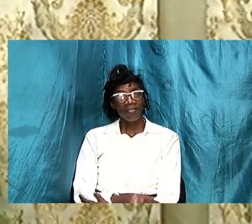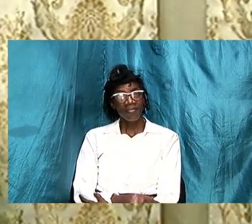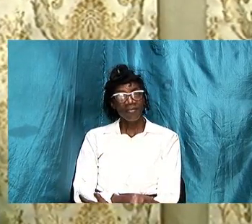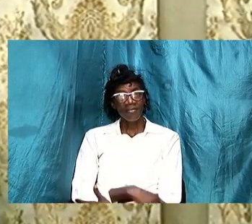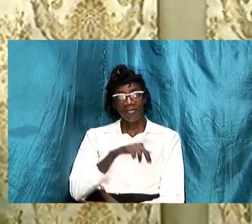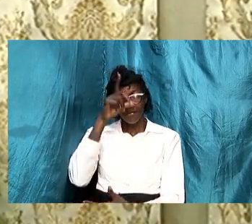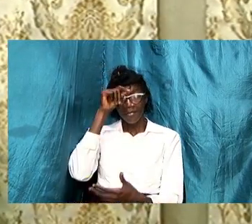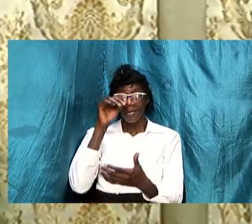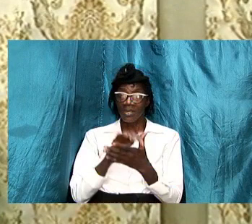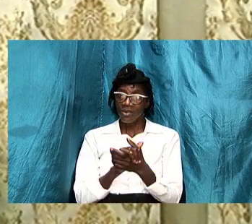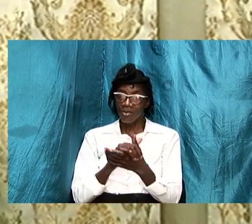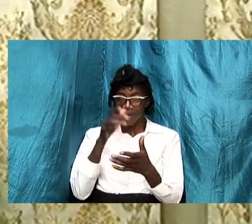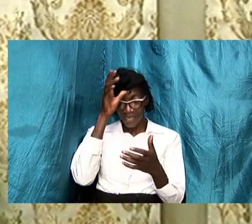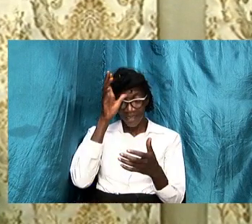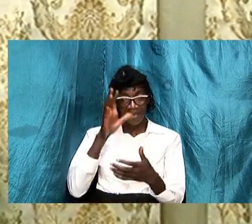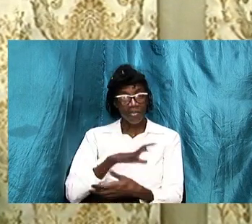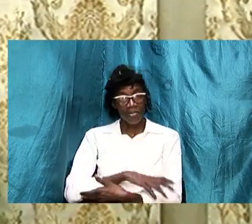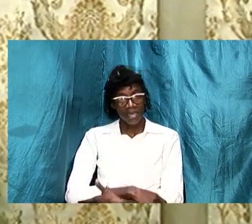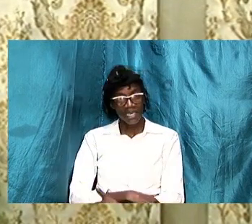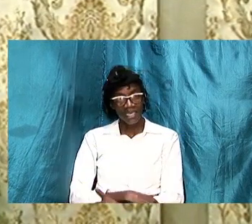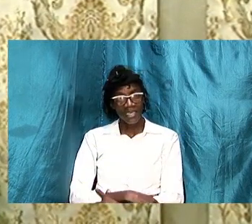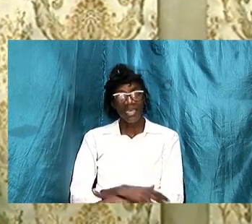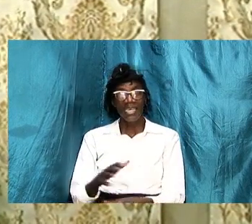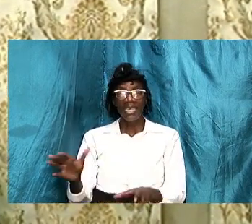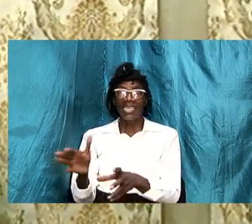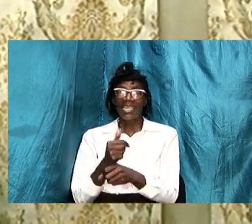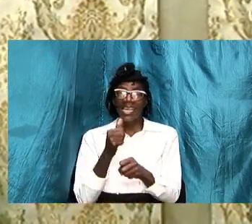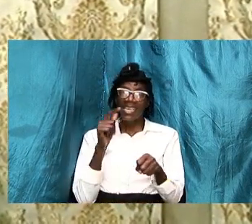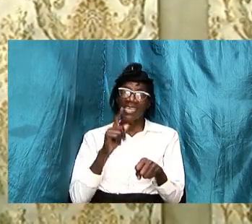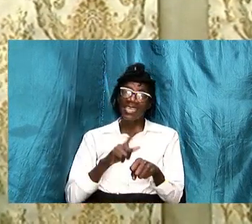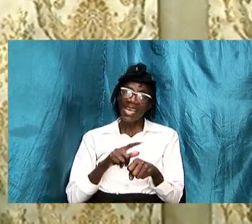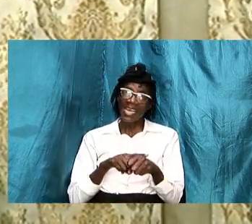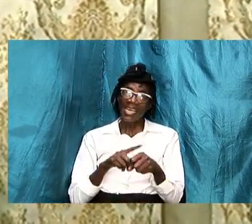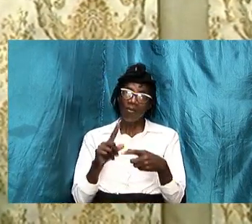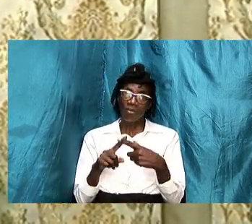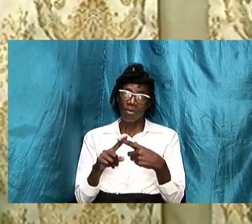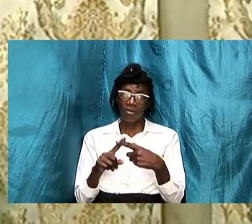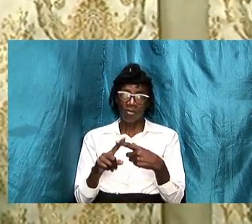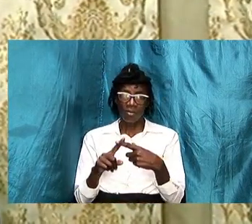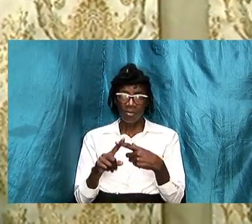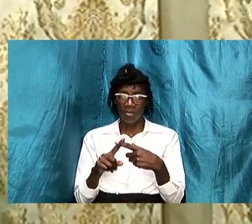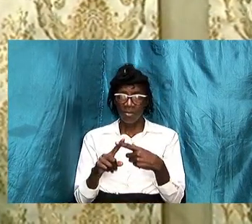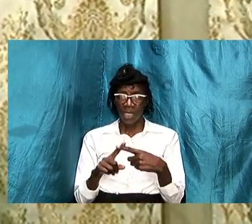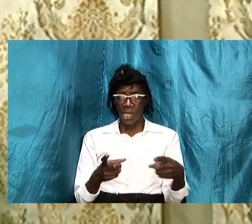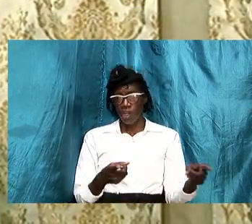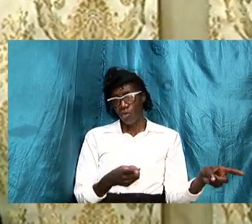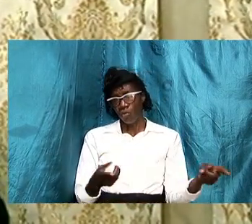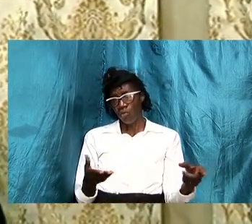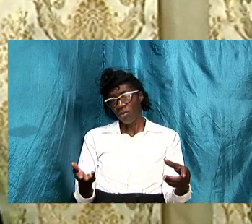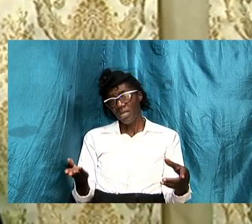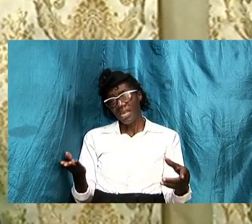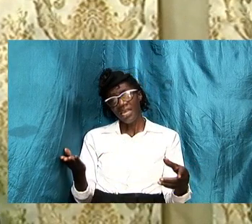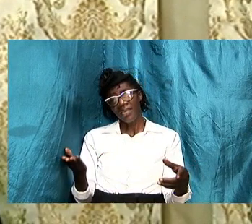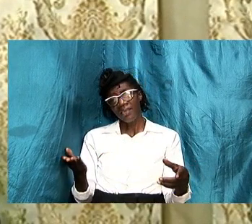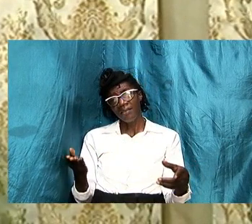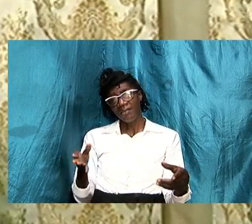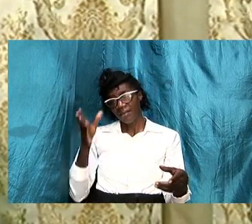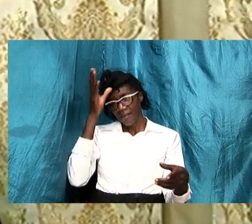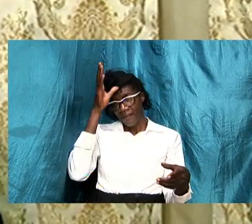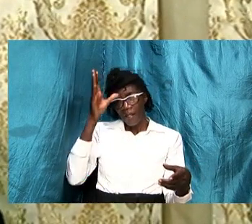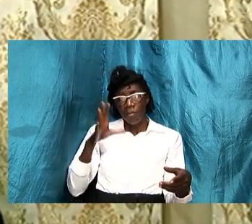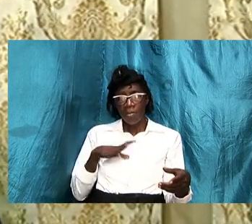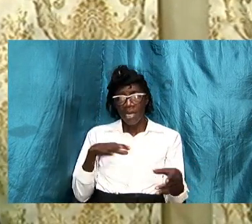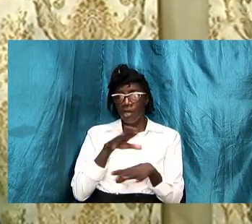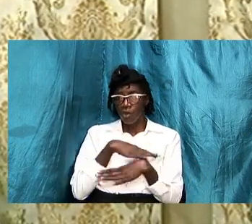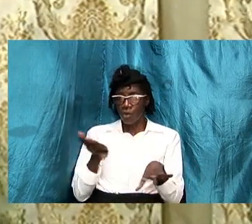husbands men take time to process things and to do things men don't